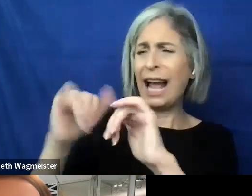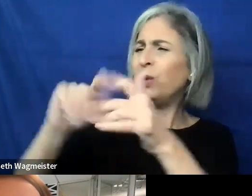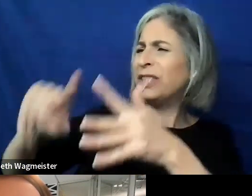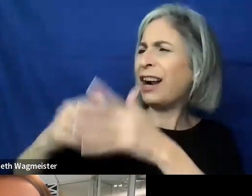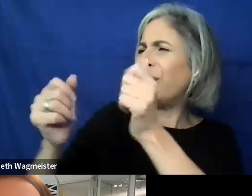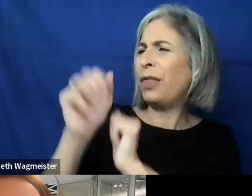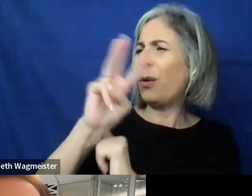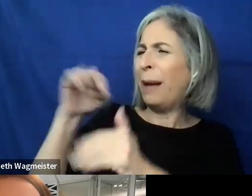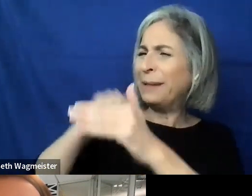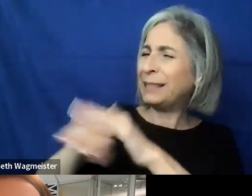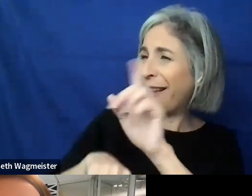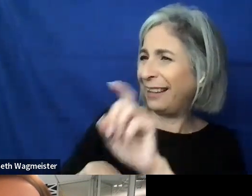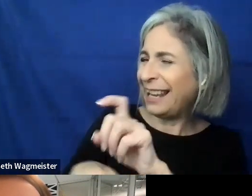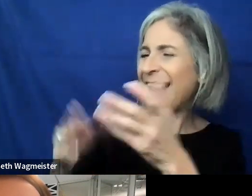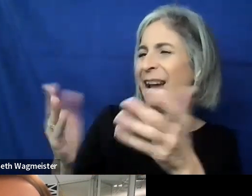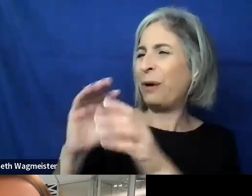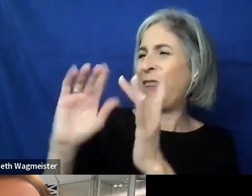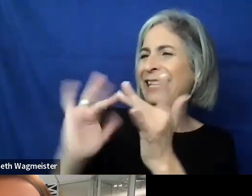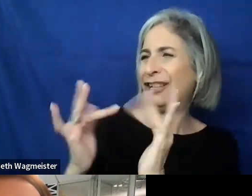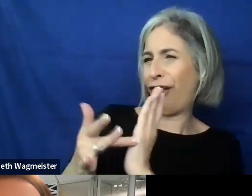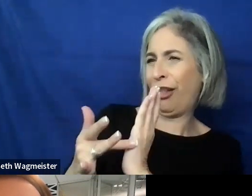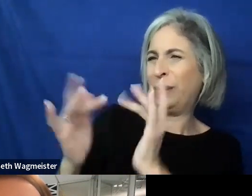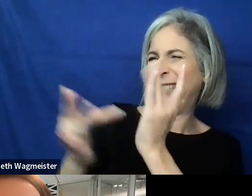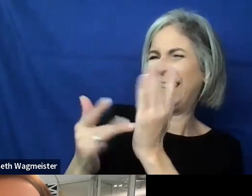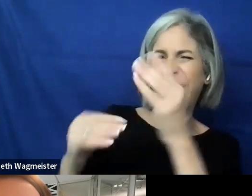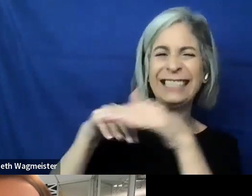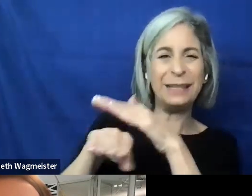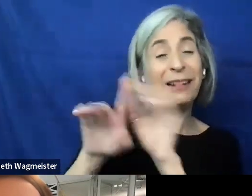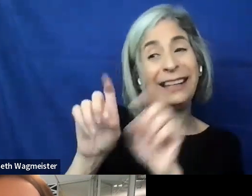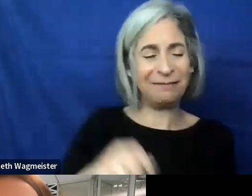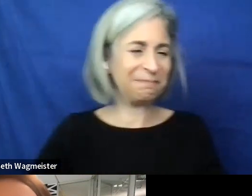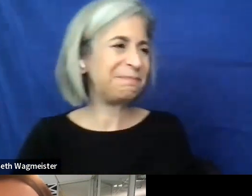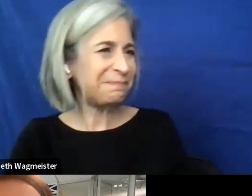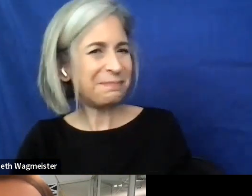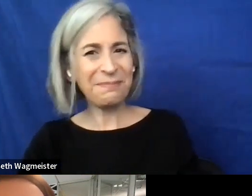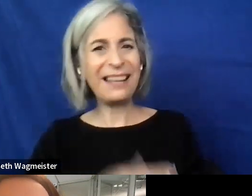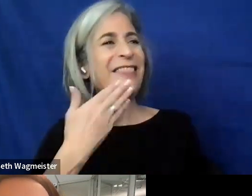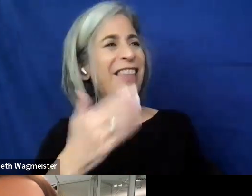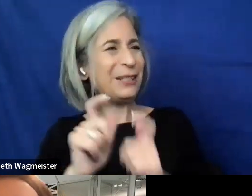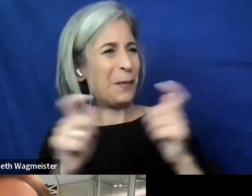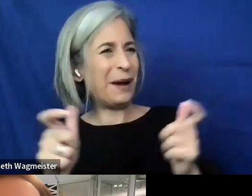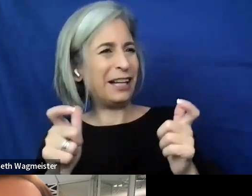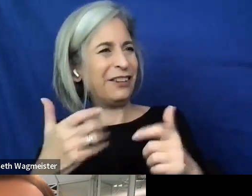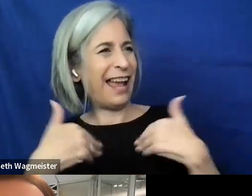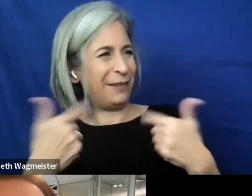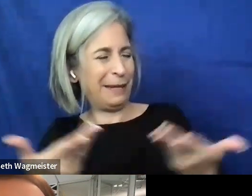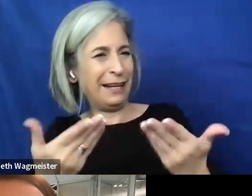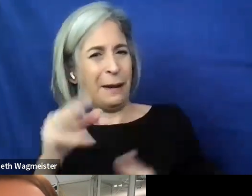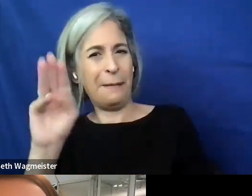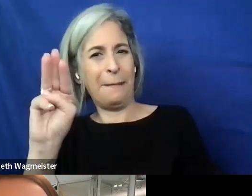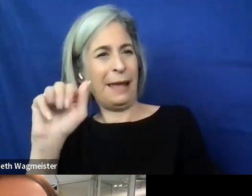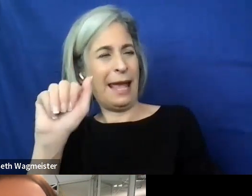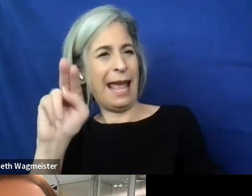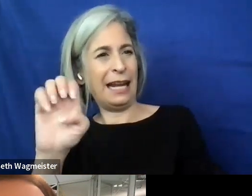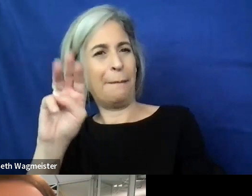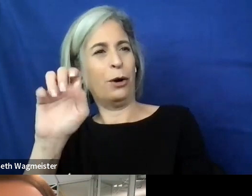started in web accessibility on the digital side for technical accessibility. Anne thanks very much, Sam, for having me. My name is Anne-Marie